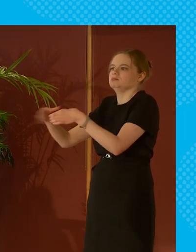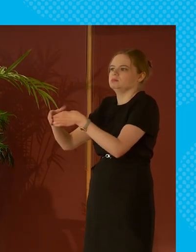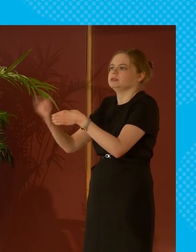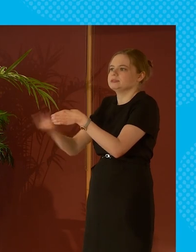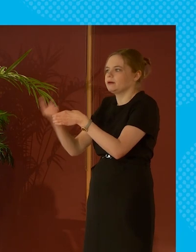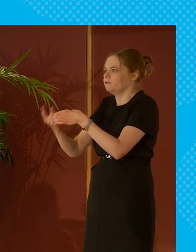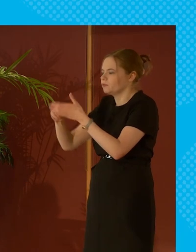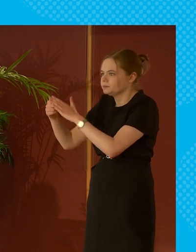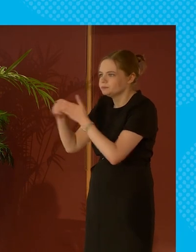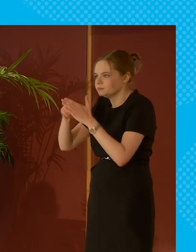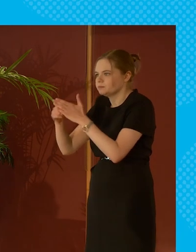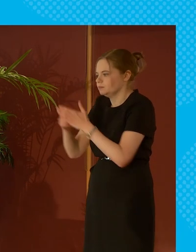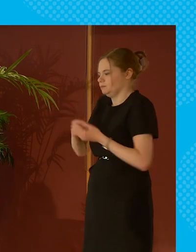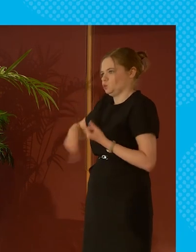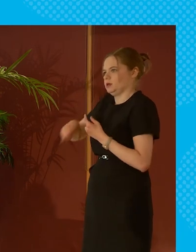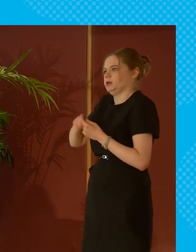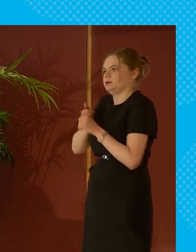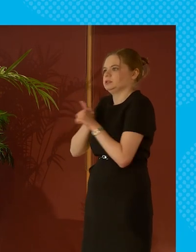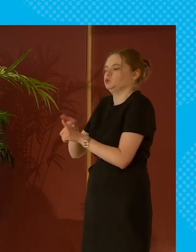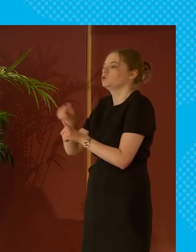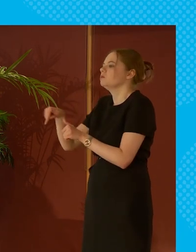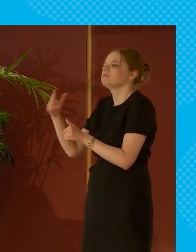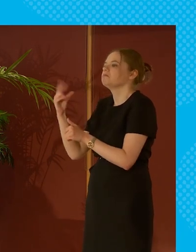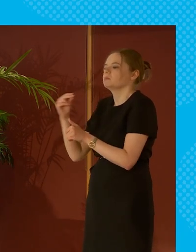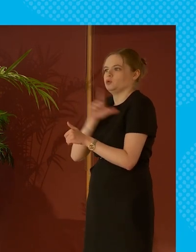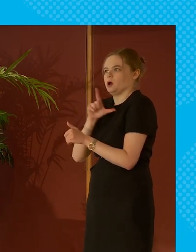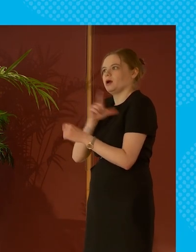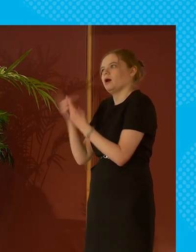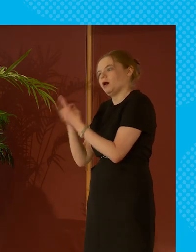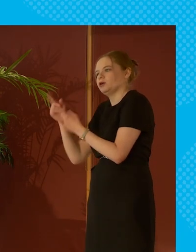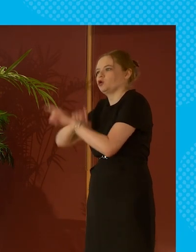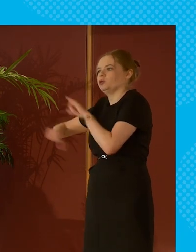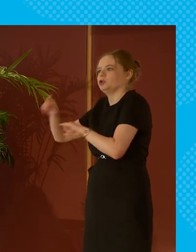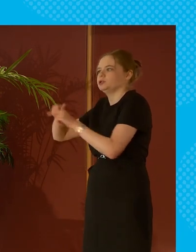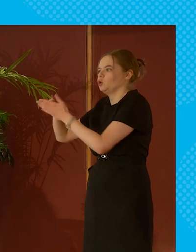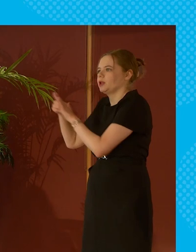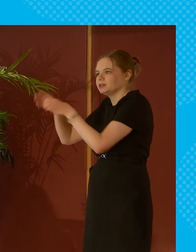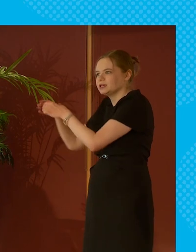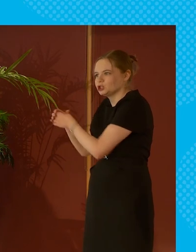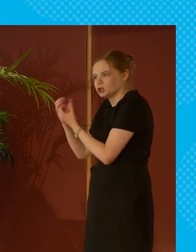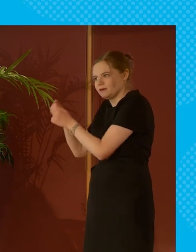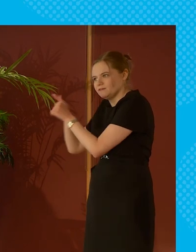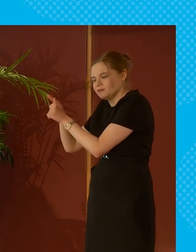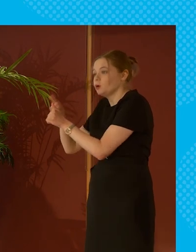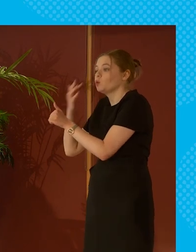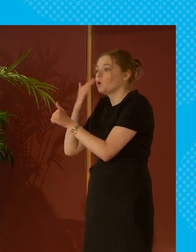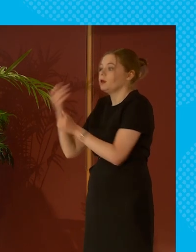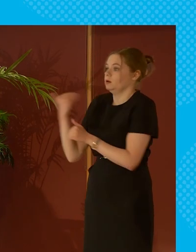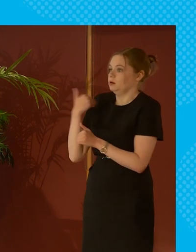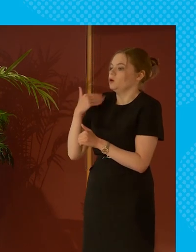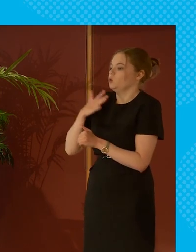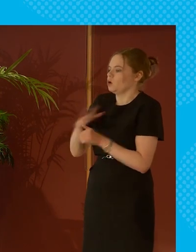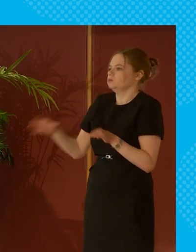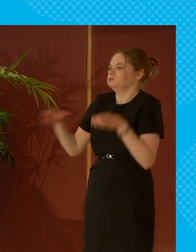able to self-organize with our support etc and they said no we can get that from other community organizations when we come to you we want to be with